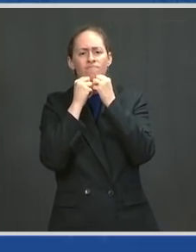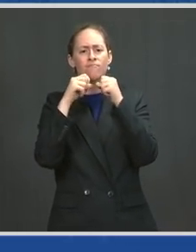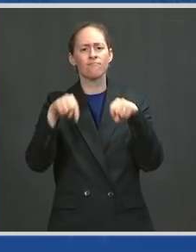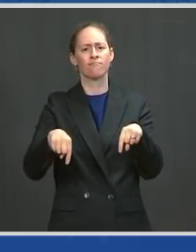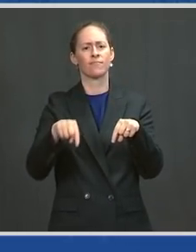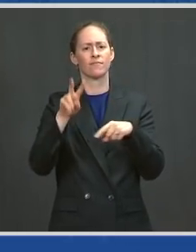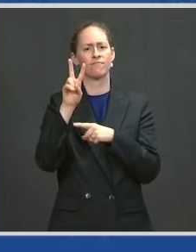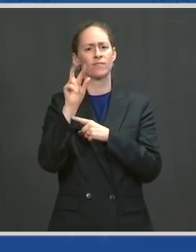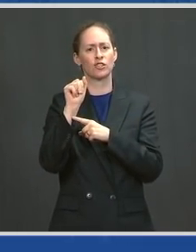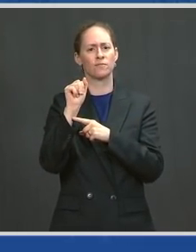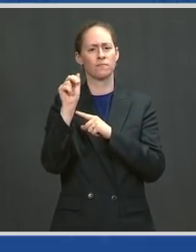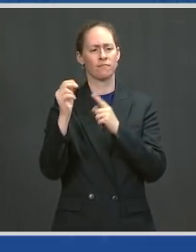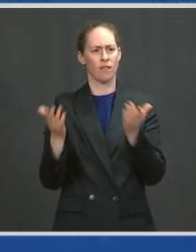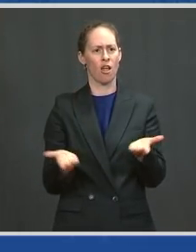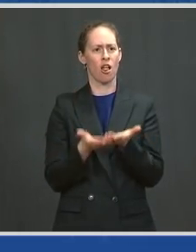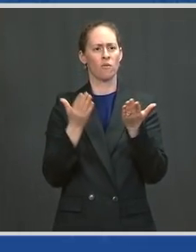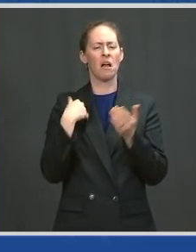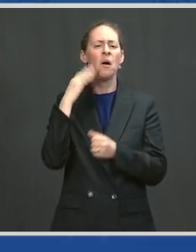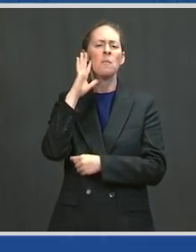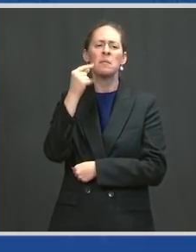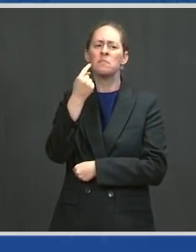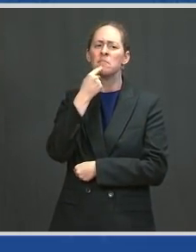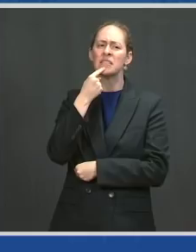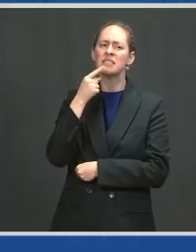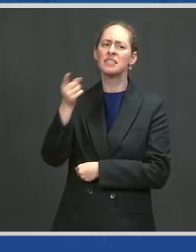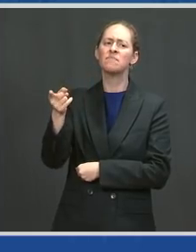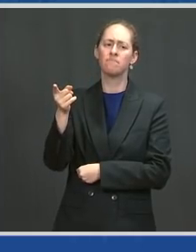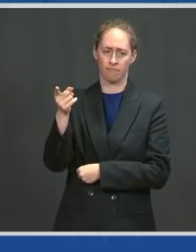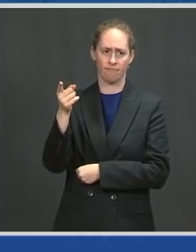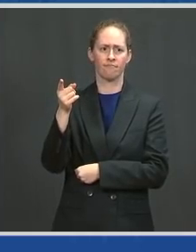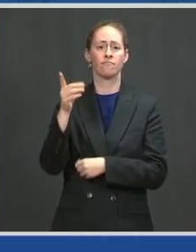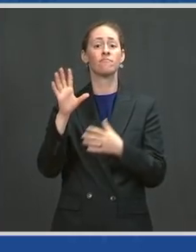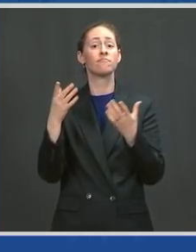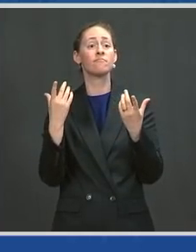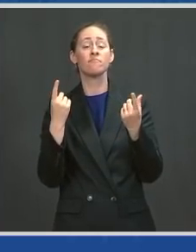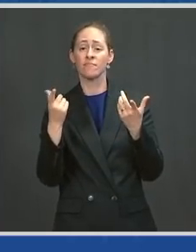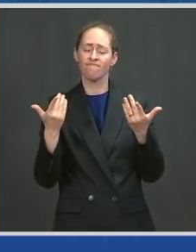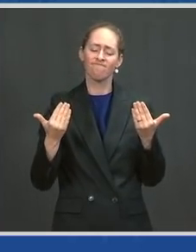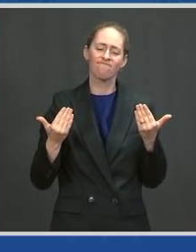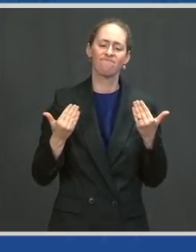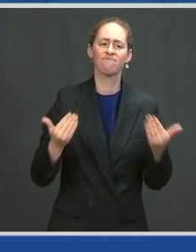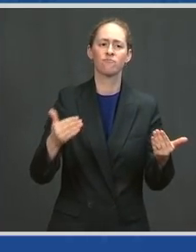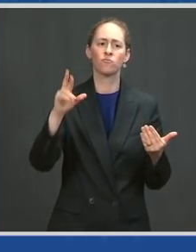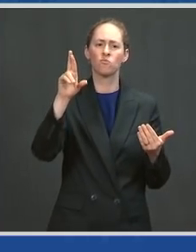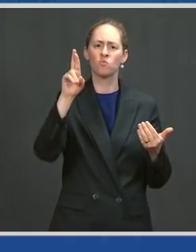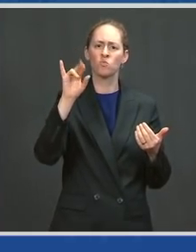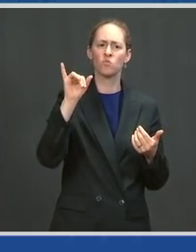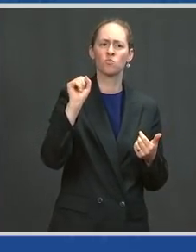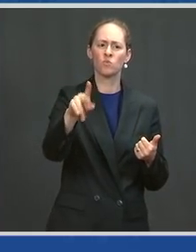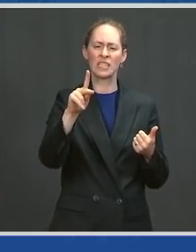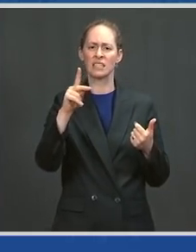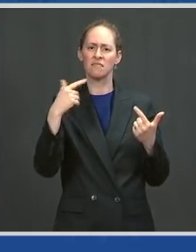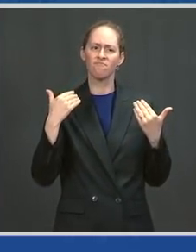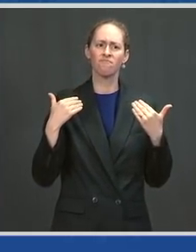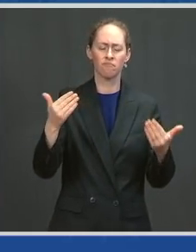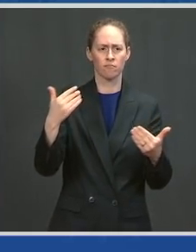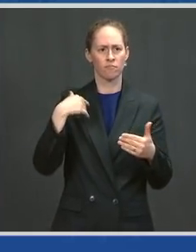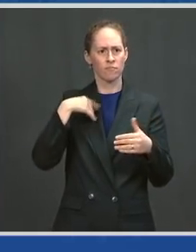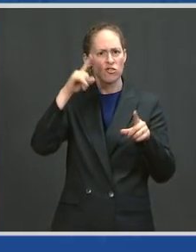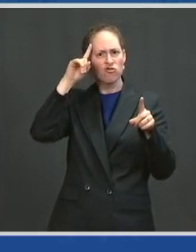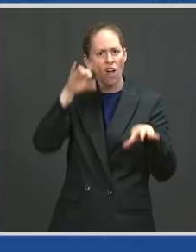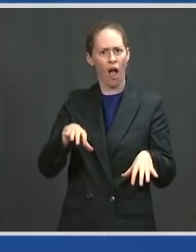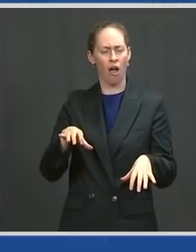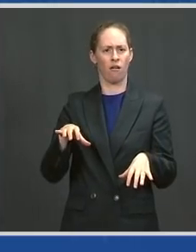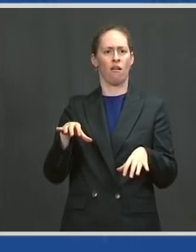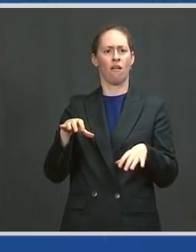know, John took chances. I was stunned, pleased and stunned when, in the middle of my